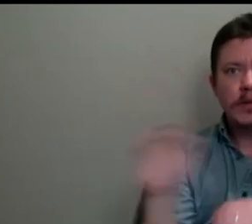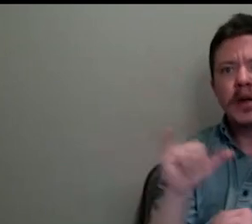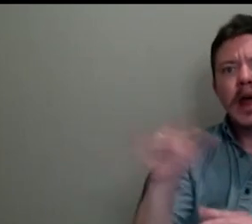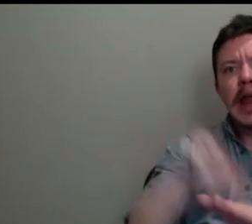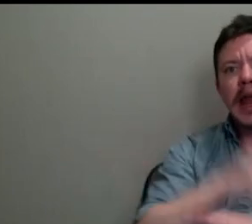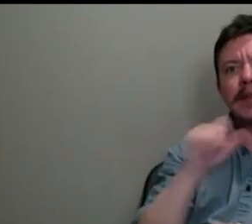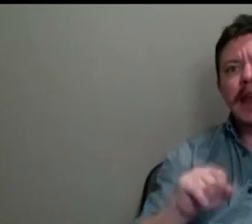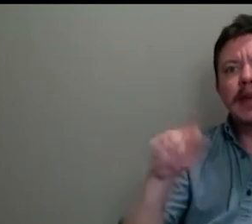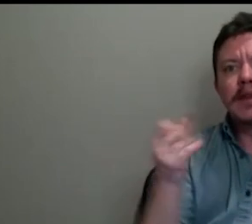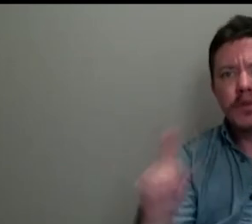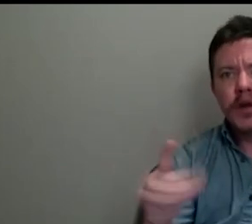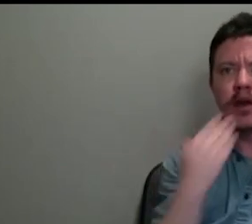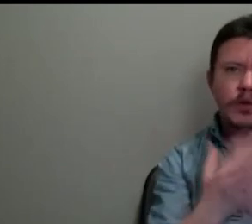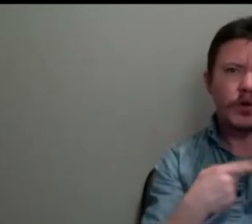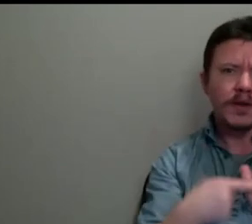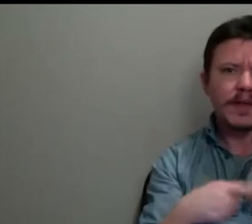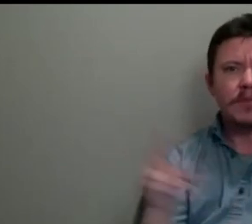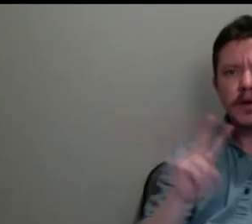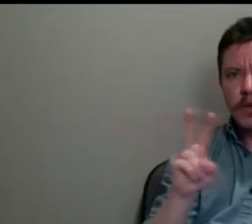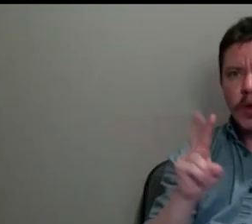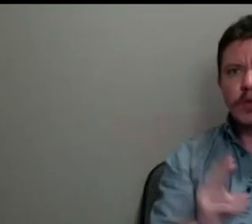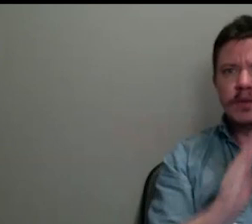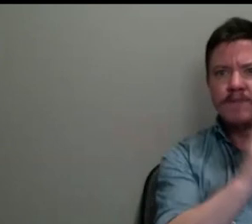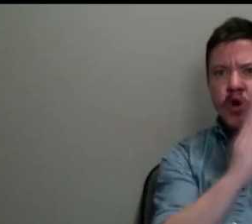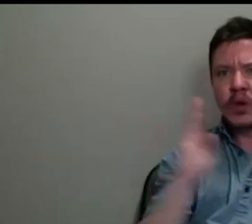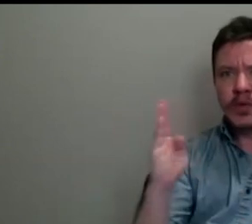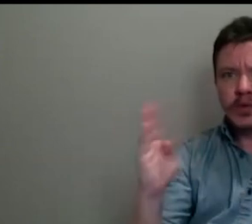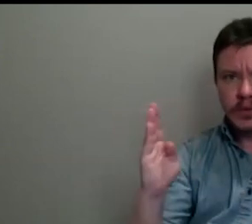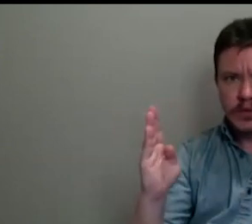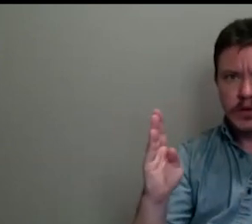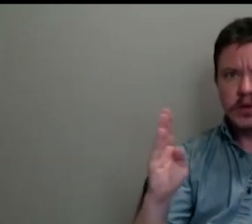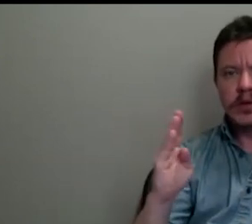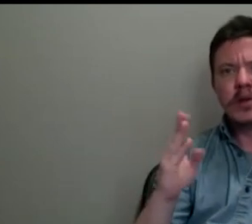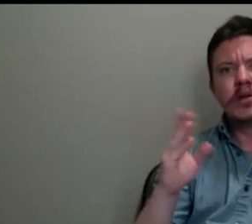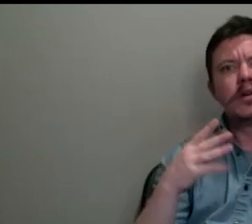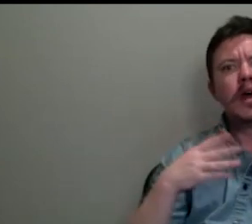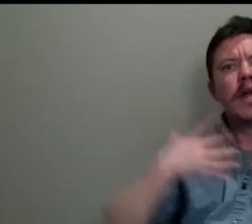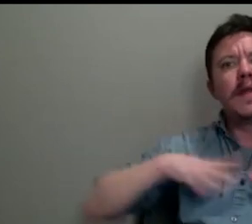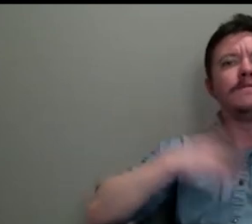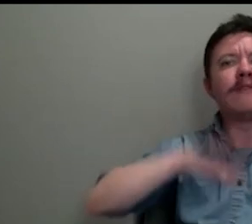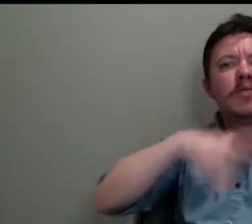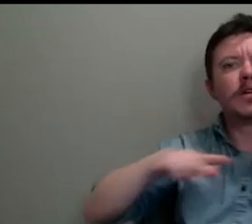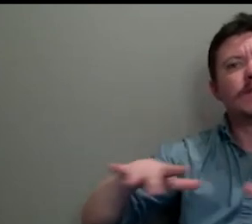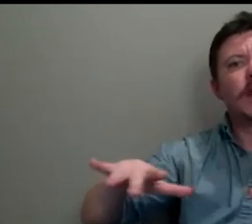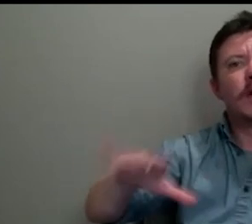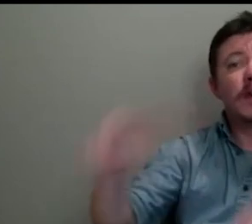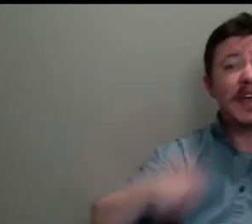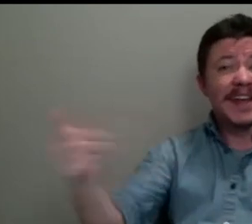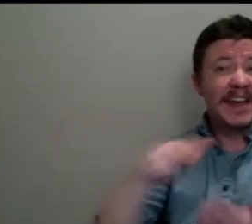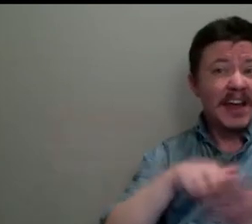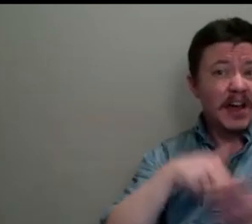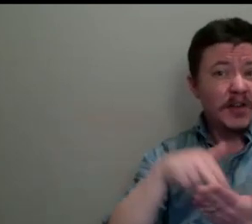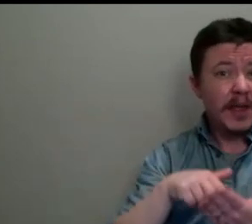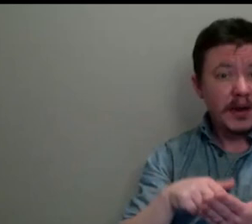Thread, I think, is an example of that, where he just does it in some verticals and then you have this kind of flurry of the fabrics. But in other paintings, the one I finished with,